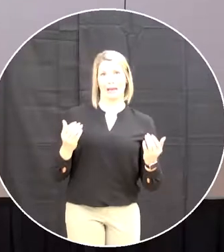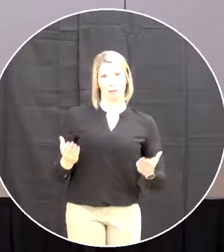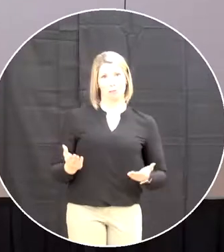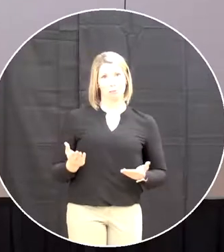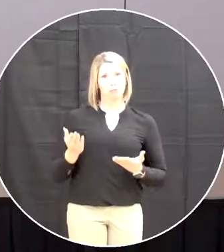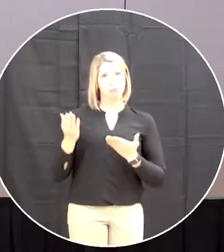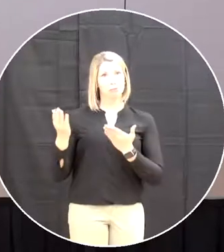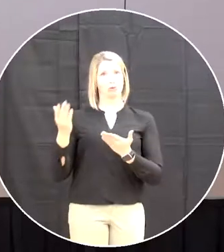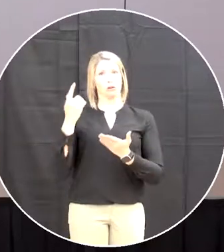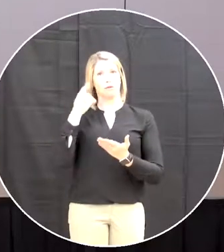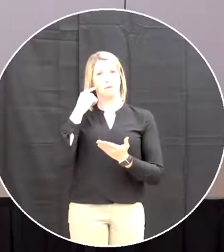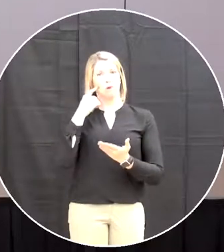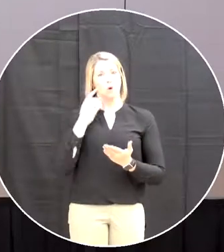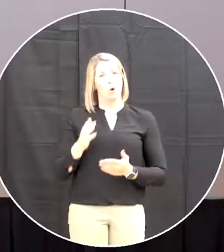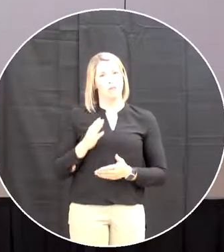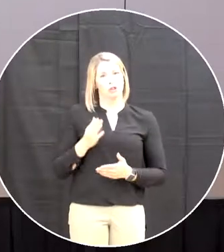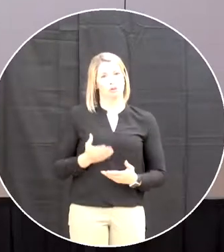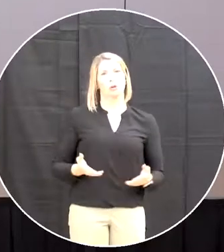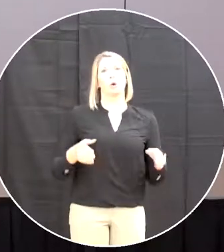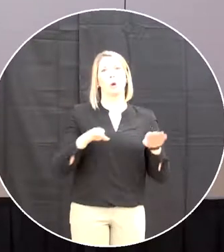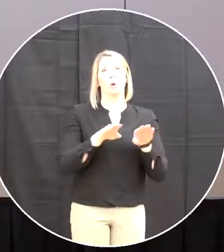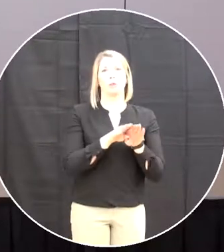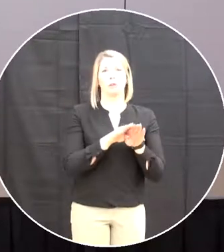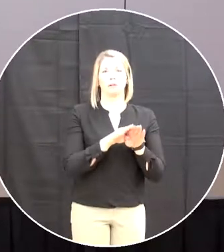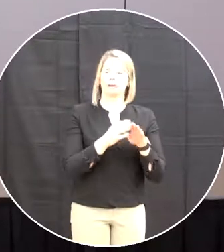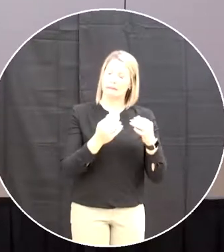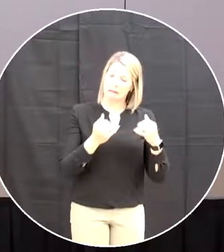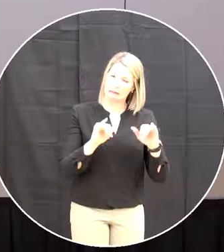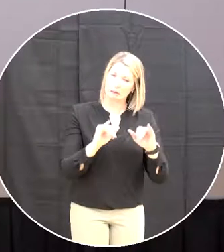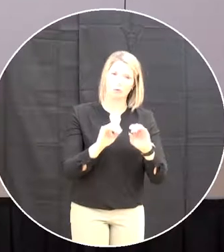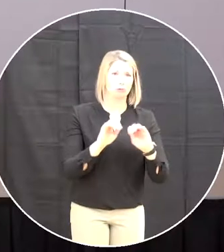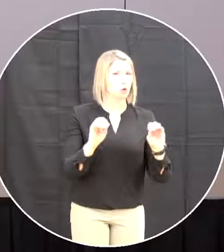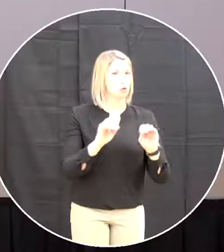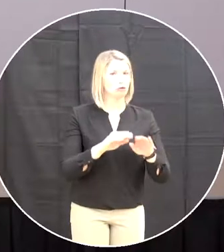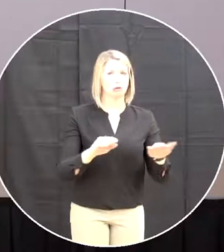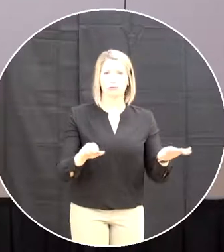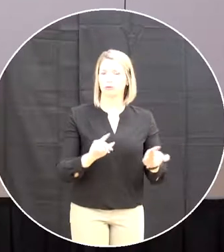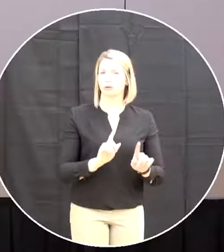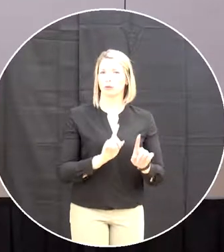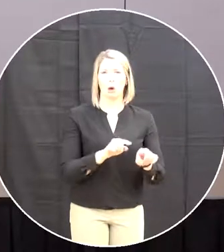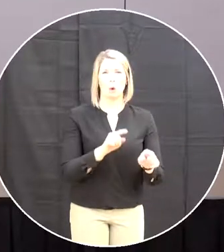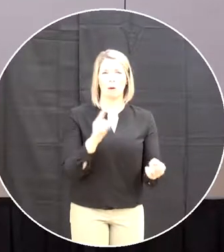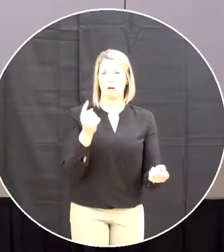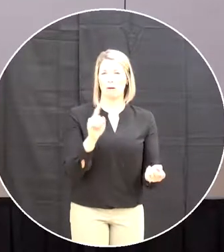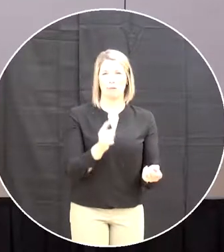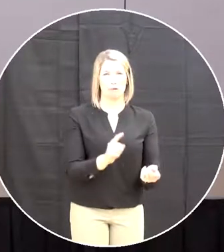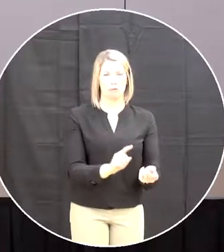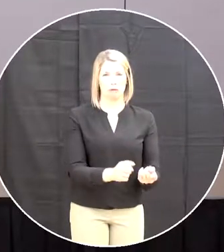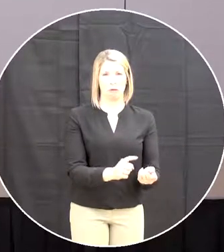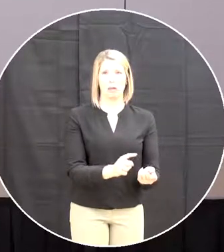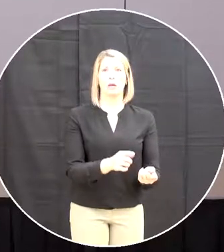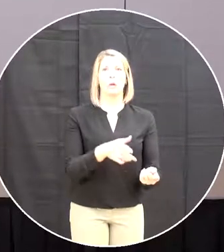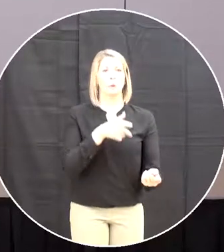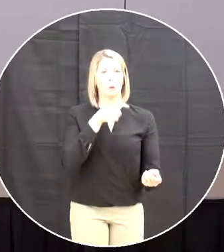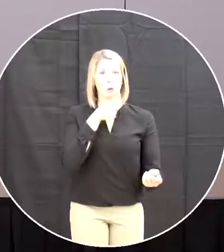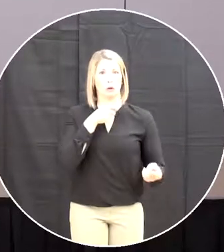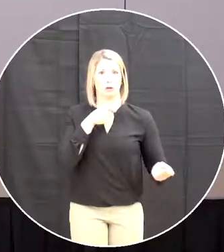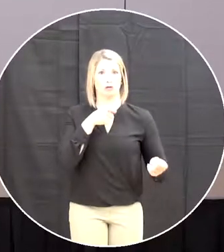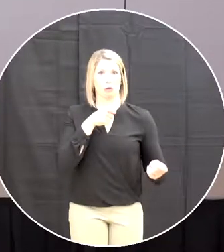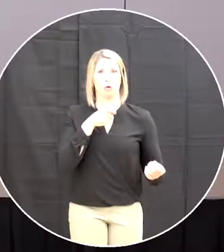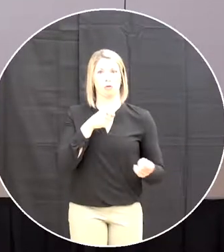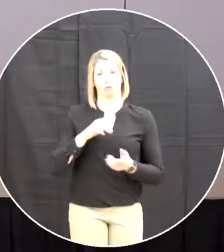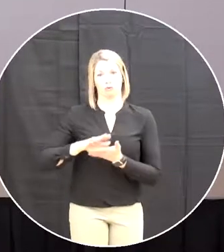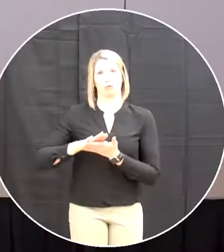in Nippers Harbor has not had children in attendance since at least June of 2013 and whereas maintaining ownership and control of the building and land